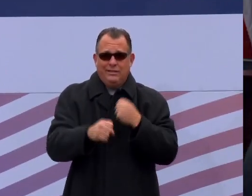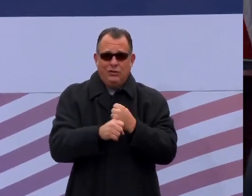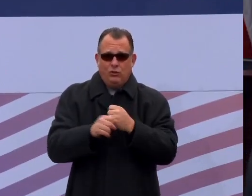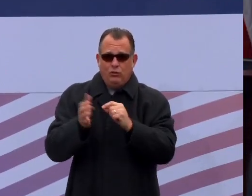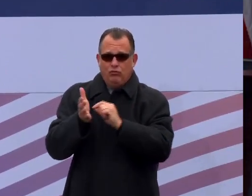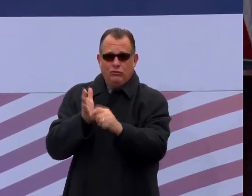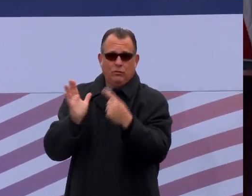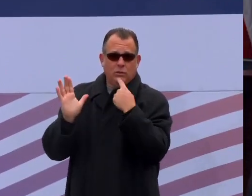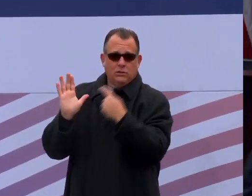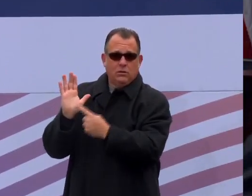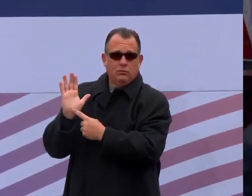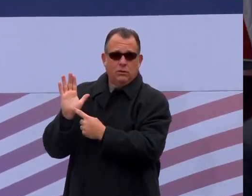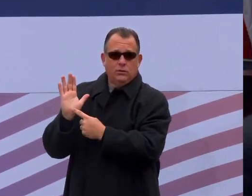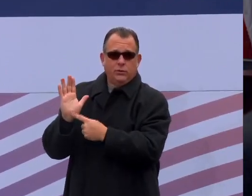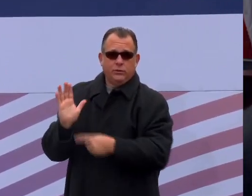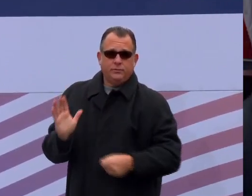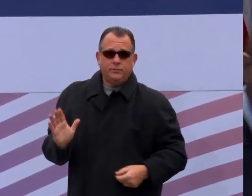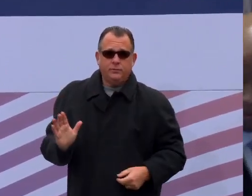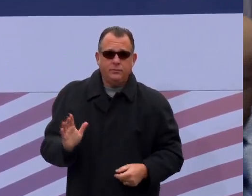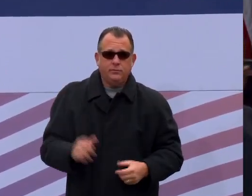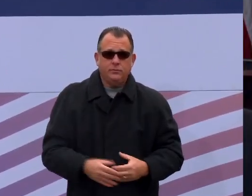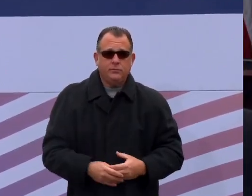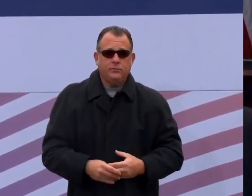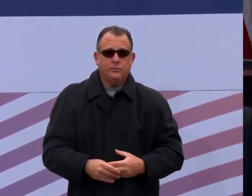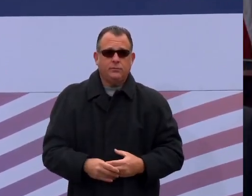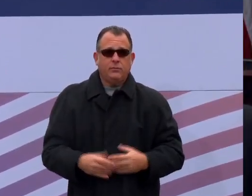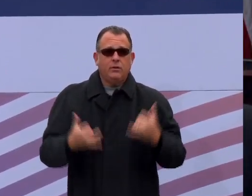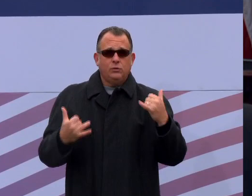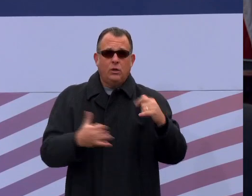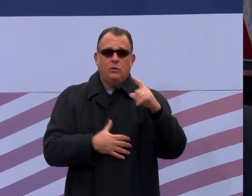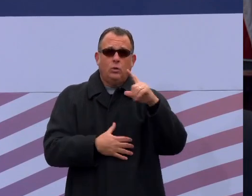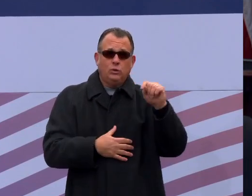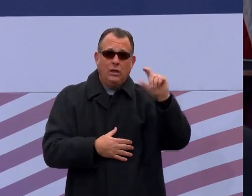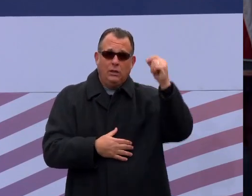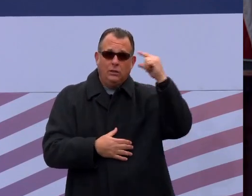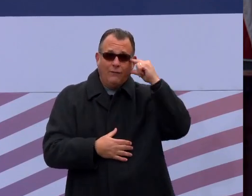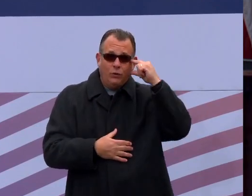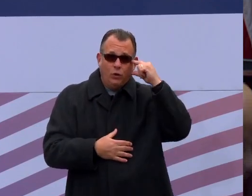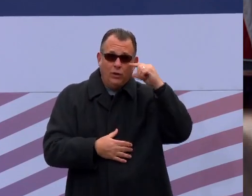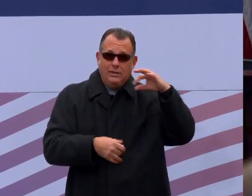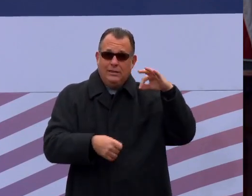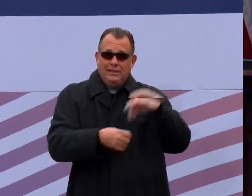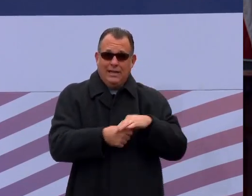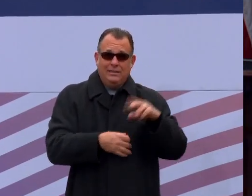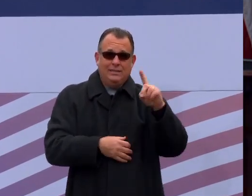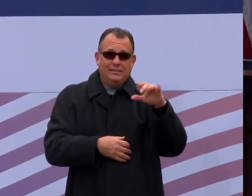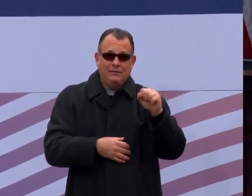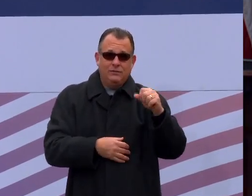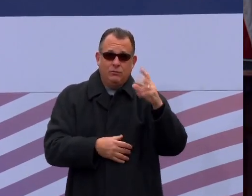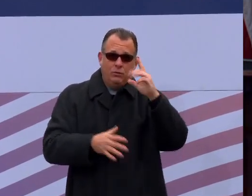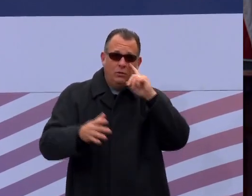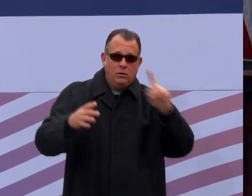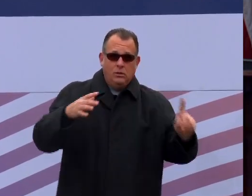At this time, will Lieutenant Governor-Elect Davis please present himself at the rostrum of the Senate for the administration of the Oath of